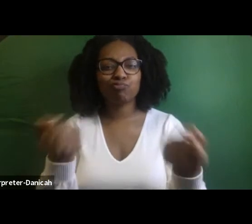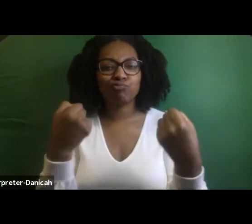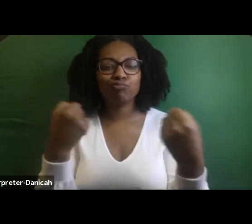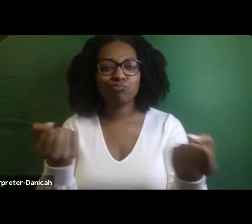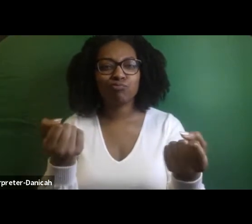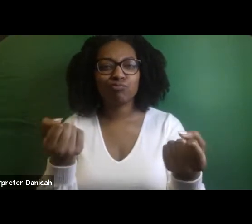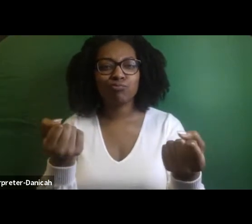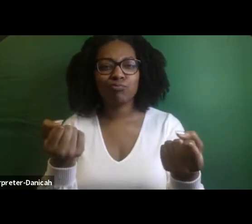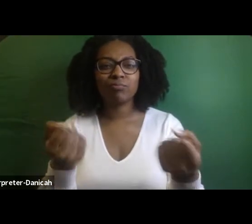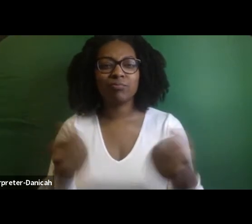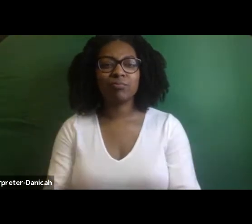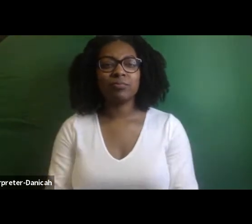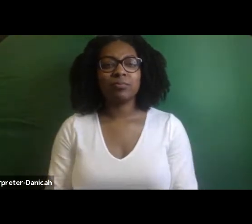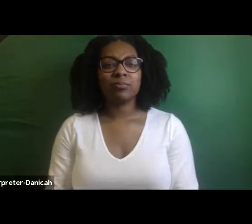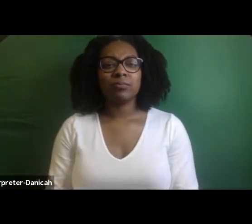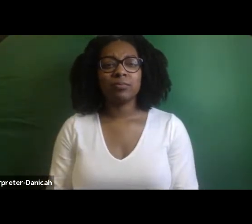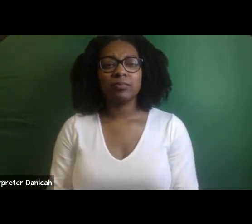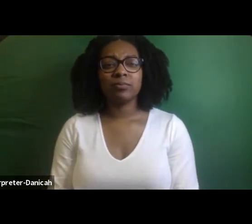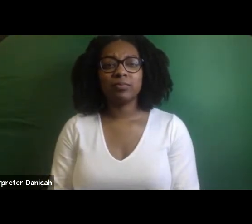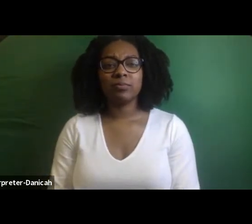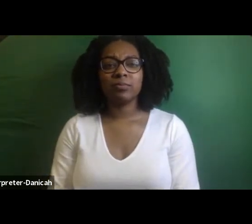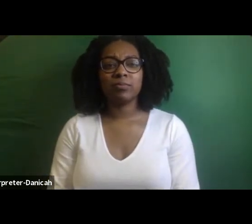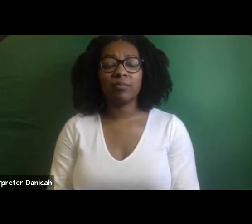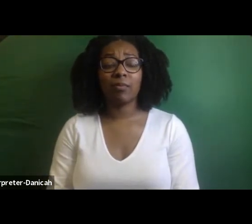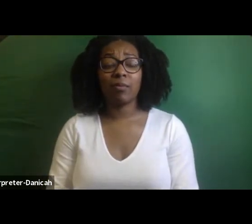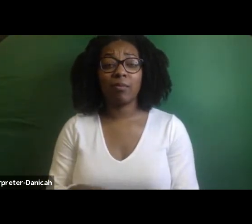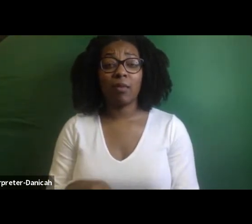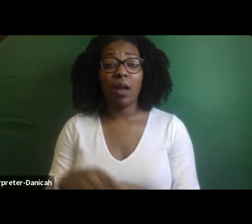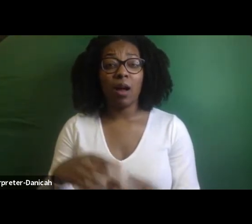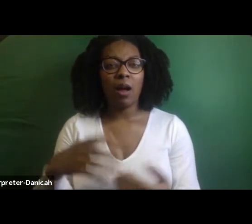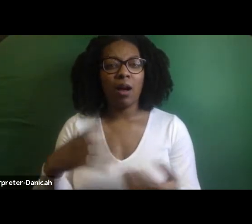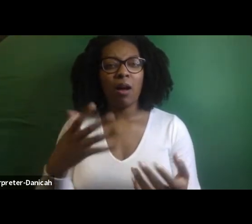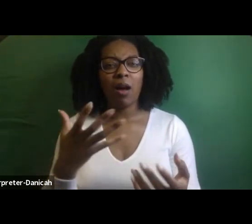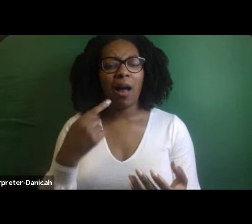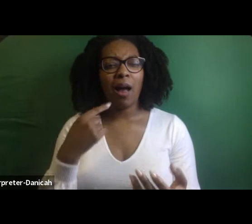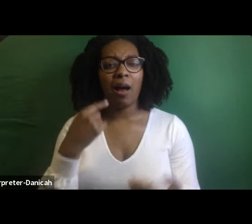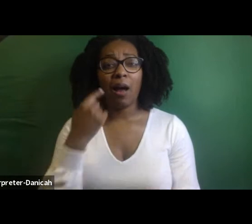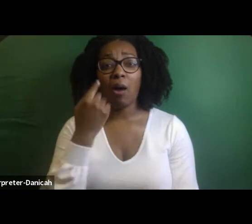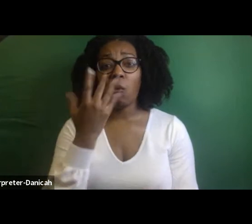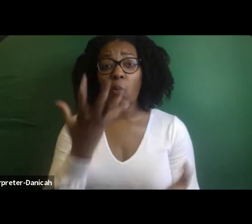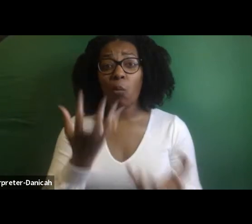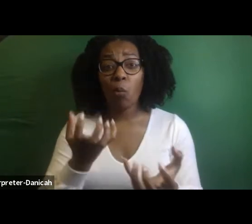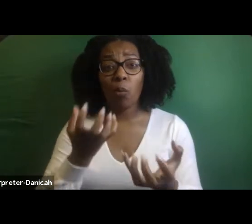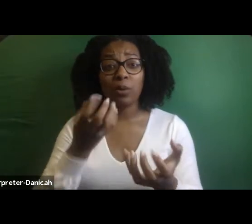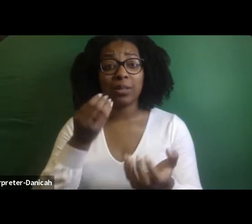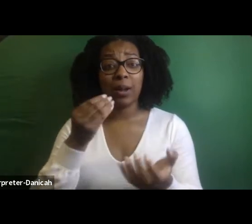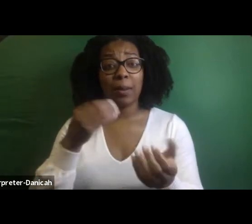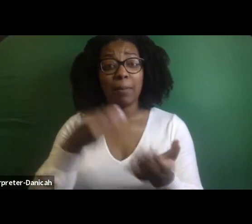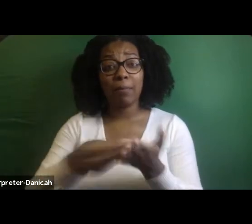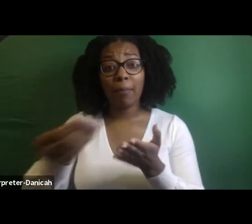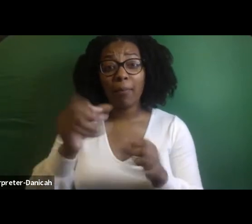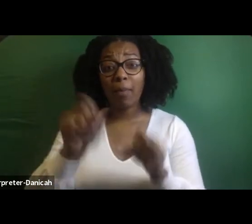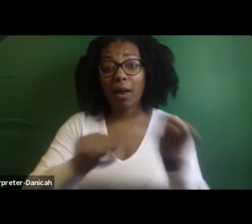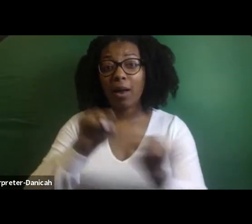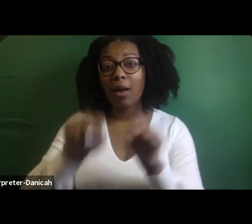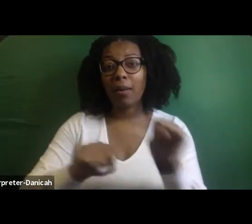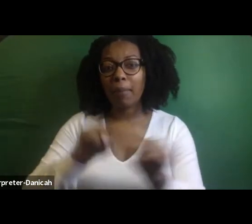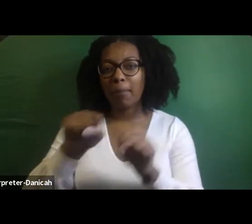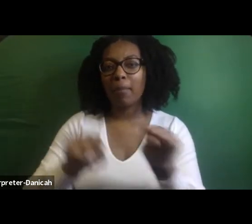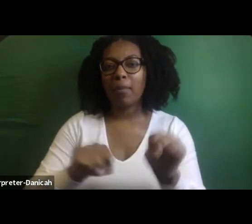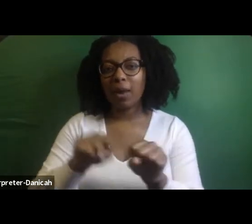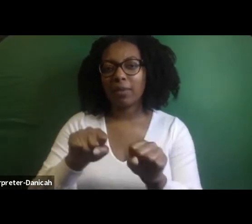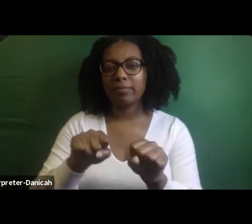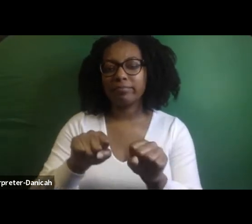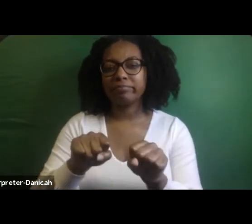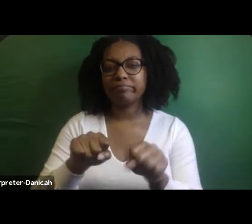more often. So, I was like, I got to get a bike. So, I've been riding my bike around my old neighborhood where I grew up. And I